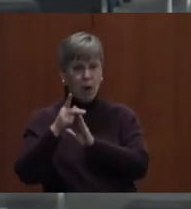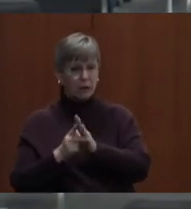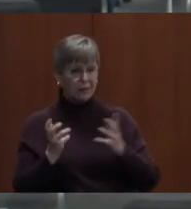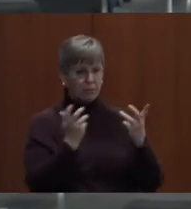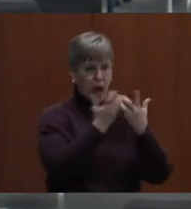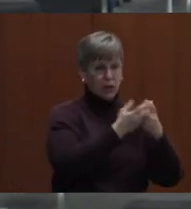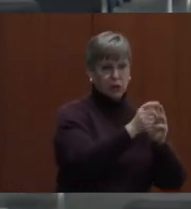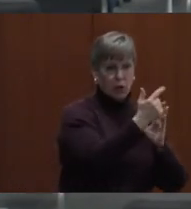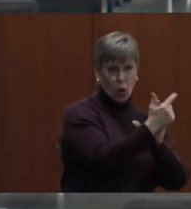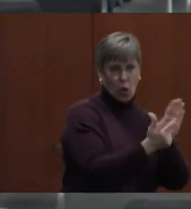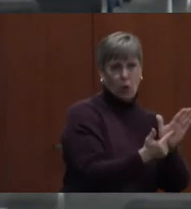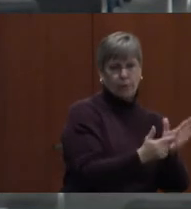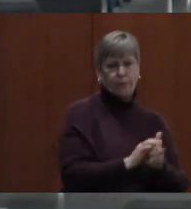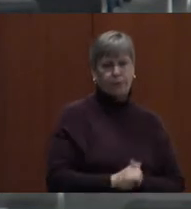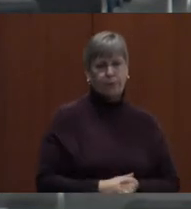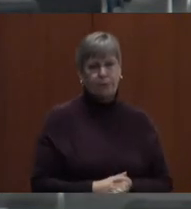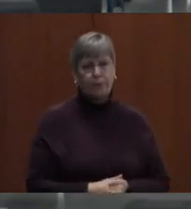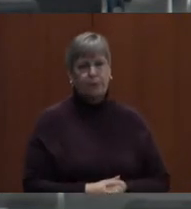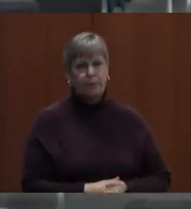requirements under the law.